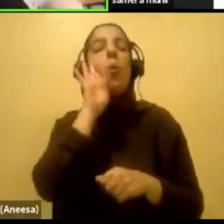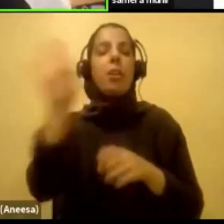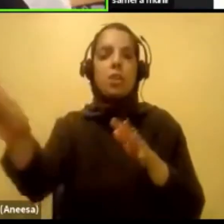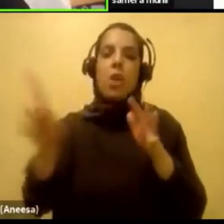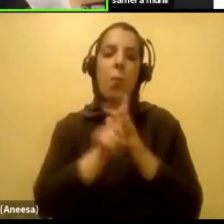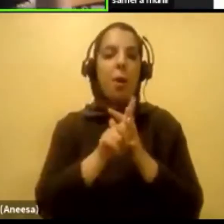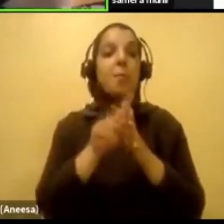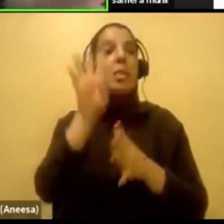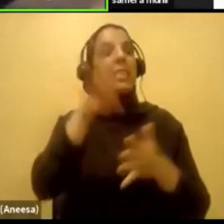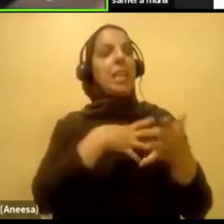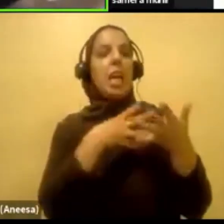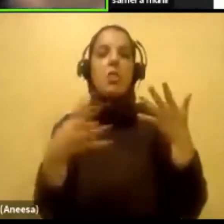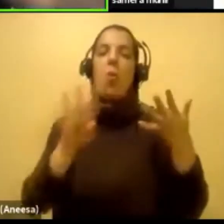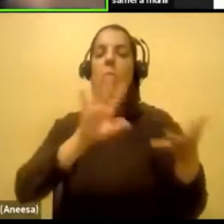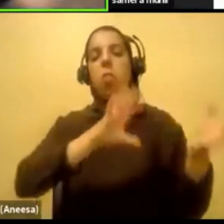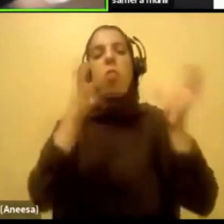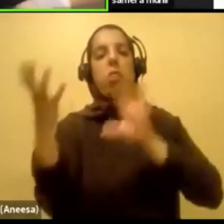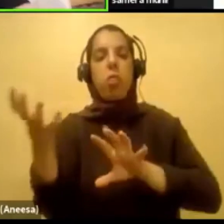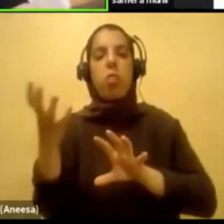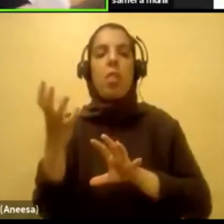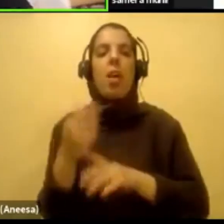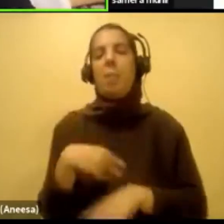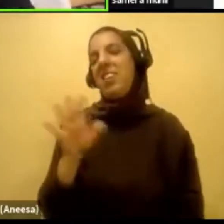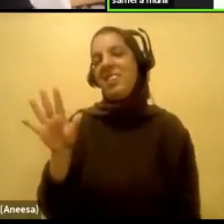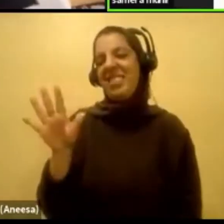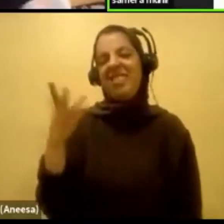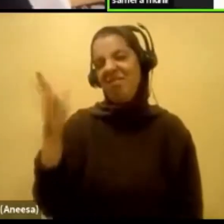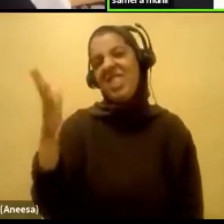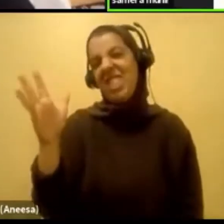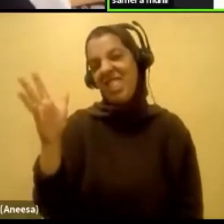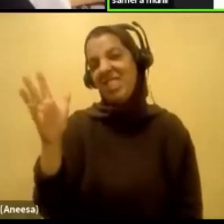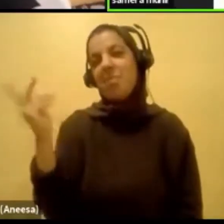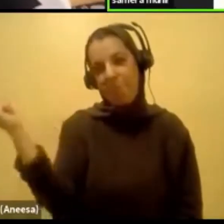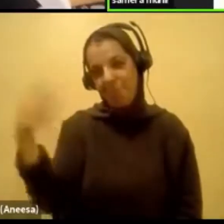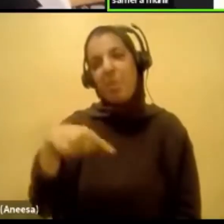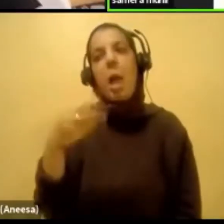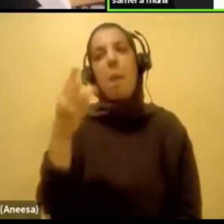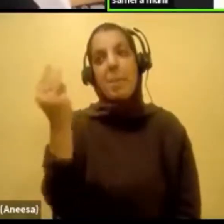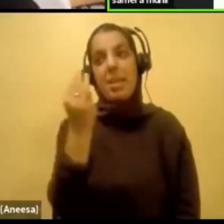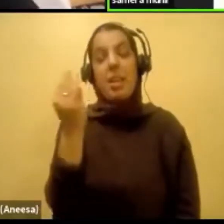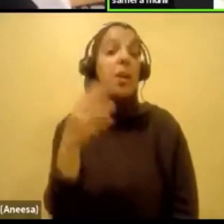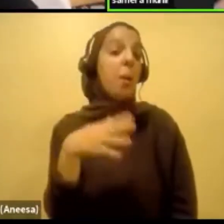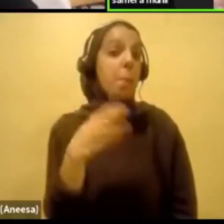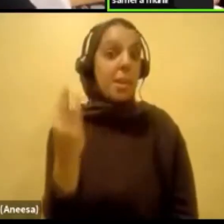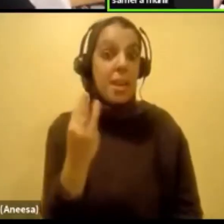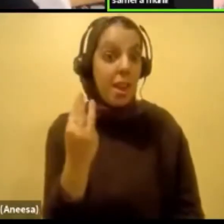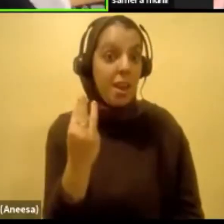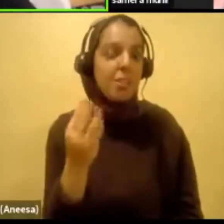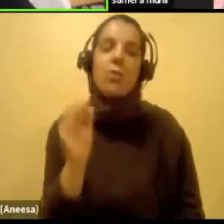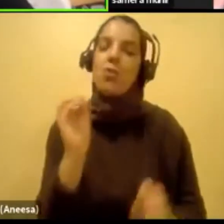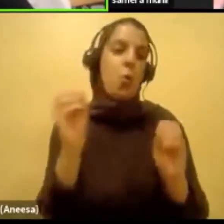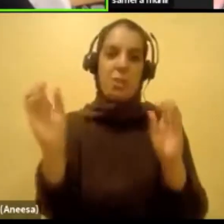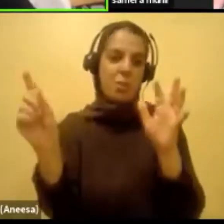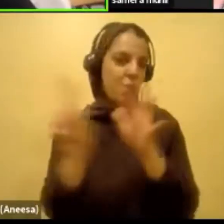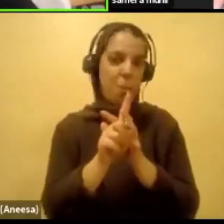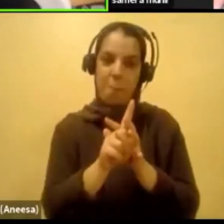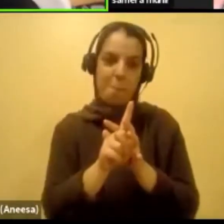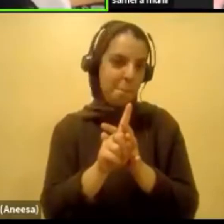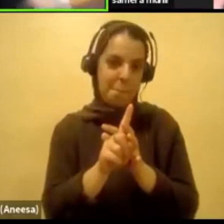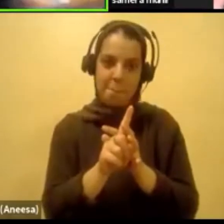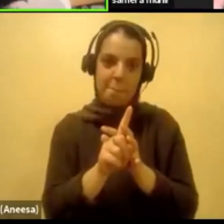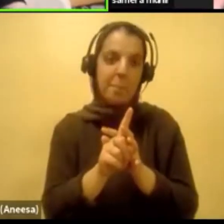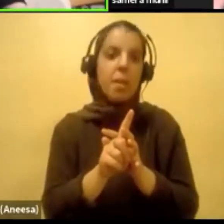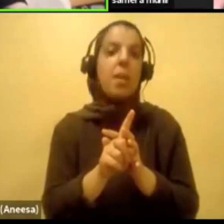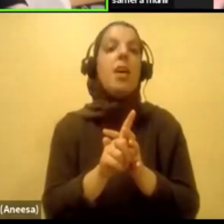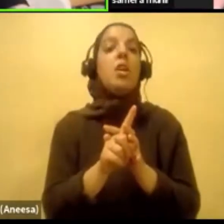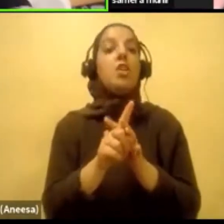were understaffed. I was like, okay, I don't want to hear it. I'll see you Monday. Yeah. So Monday came and no one was there. Again, no one was there. And I took it